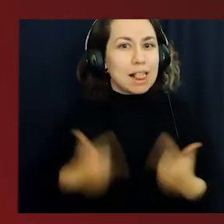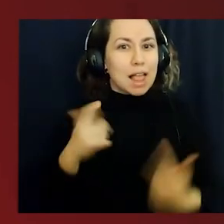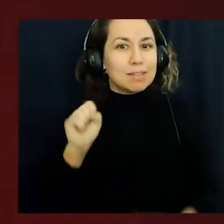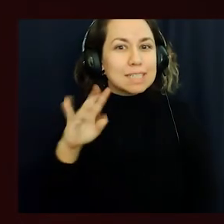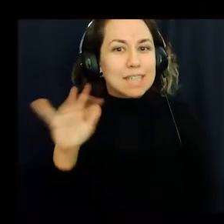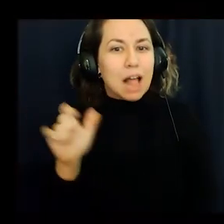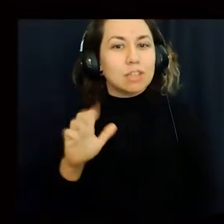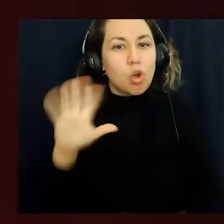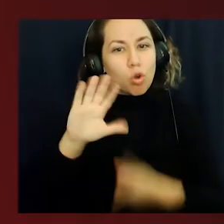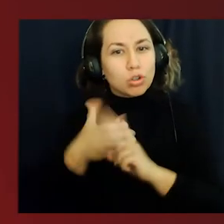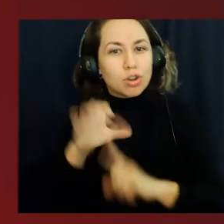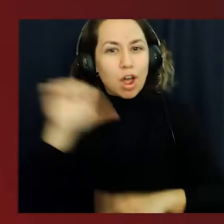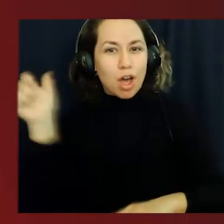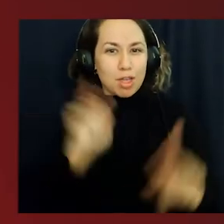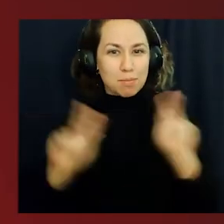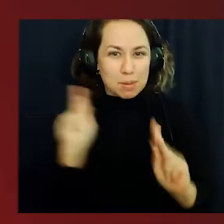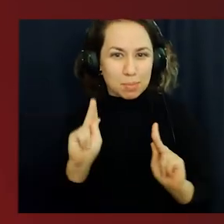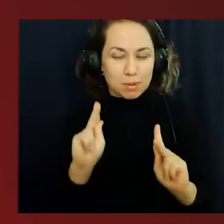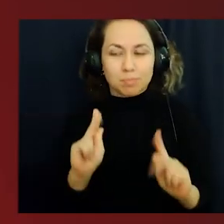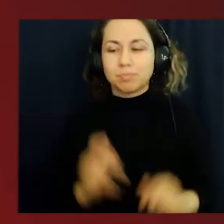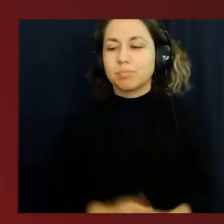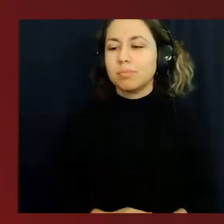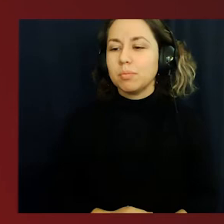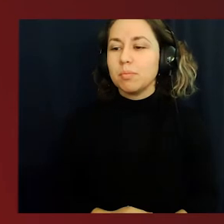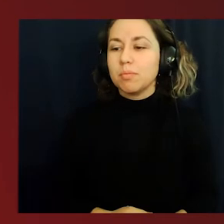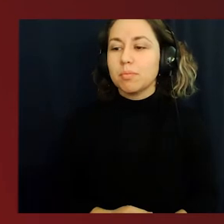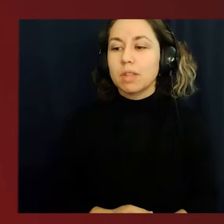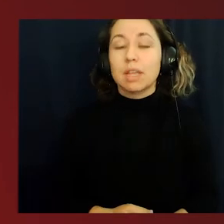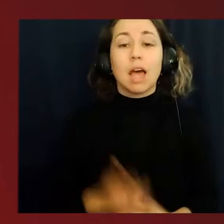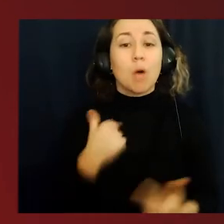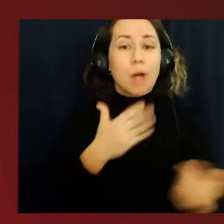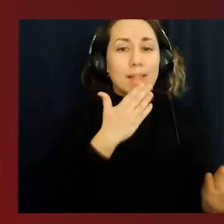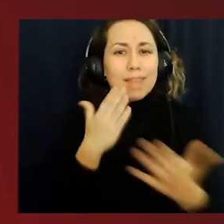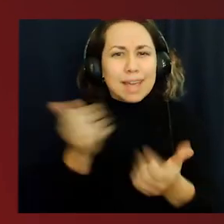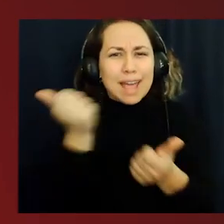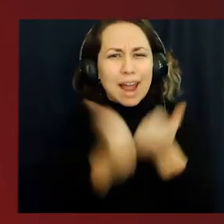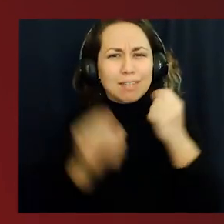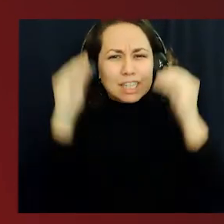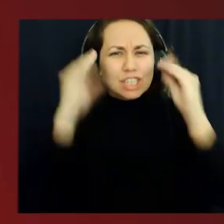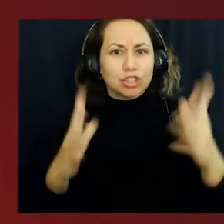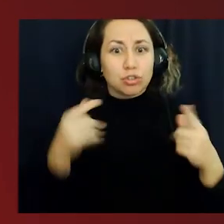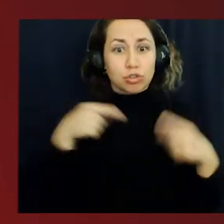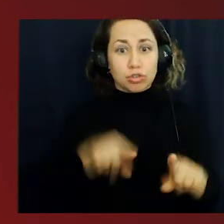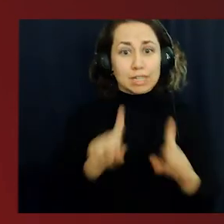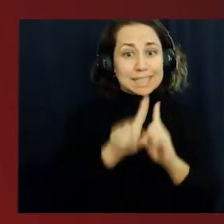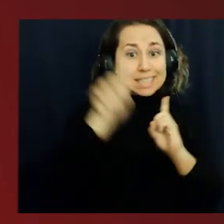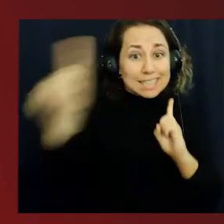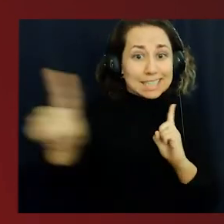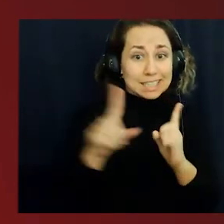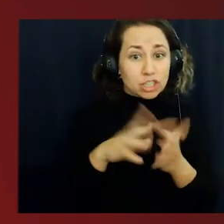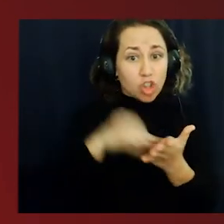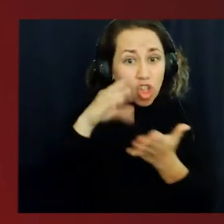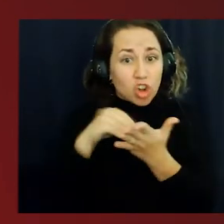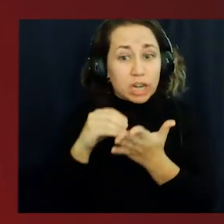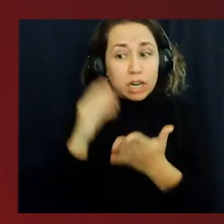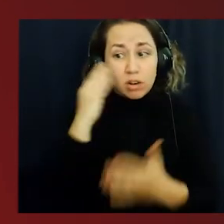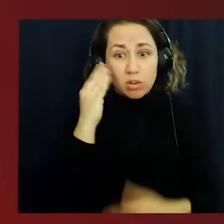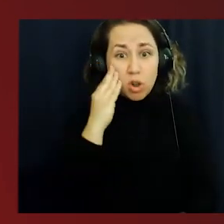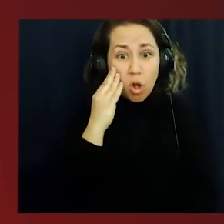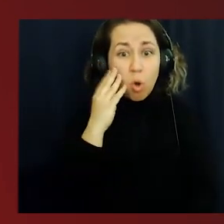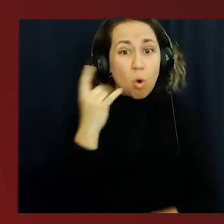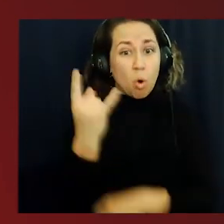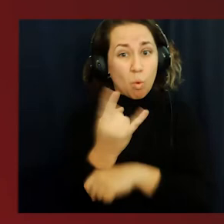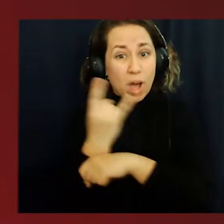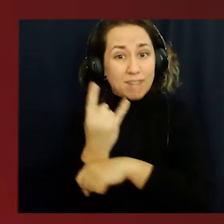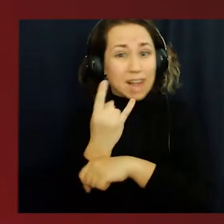Nice job, Alexis. I would like to thank every teacher during distance learning. I know wi-fi is not a reliable